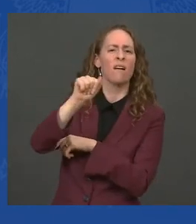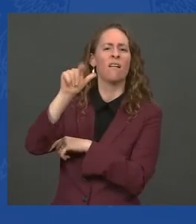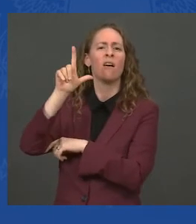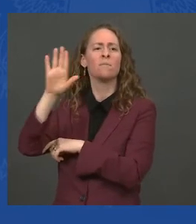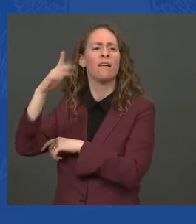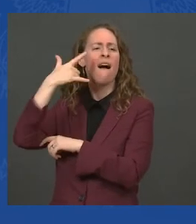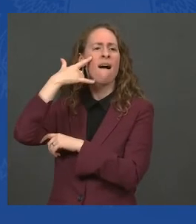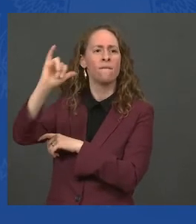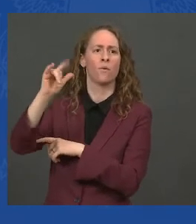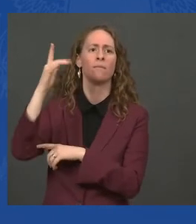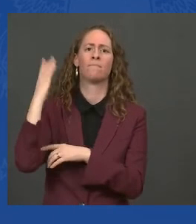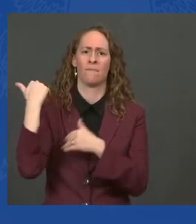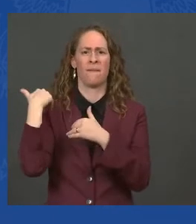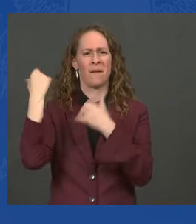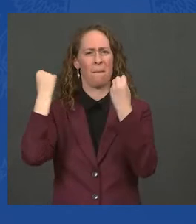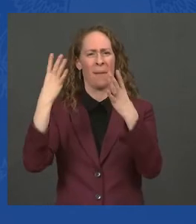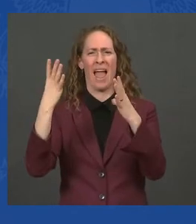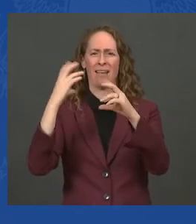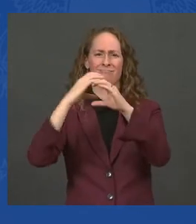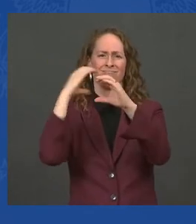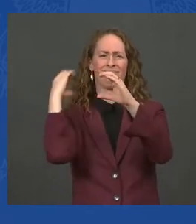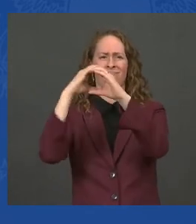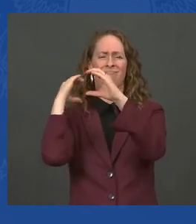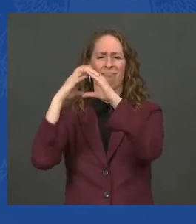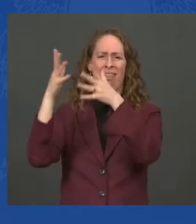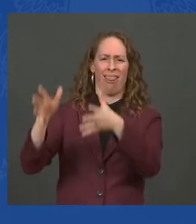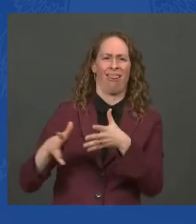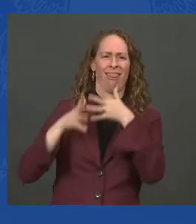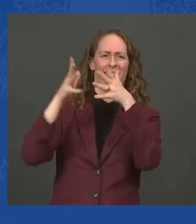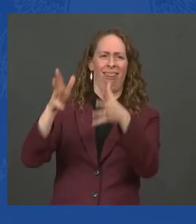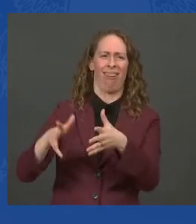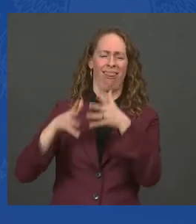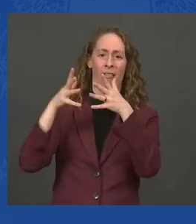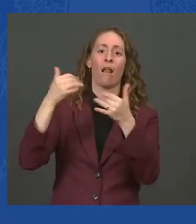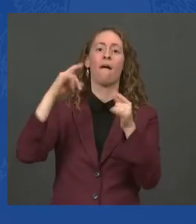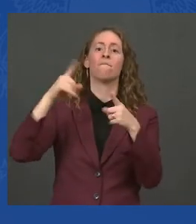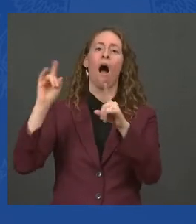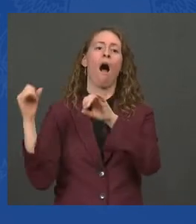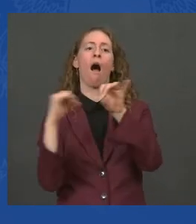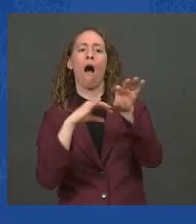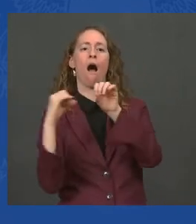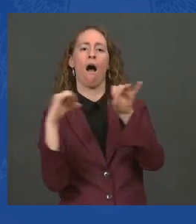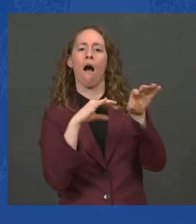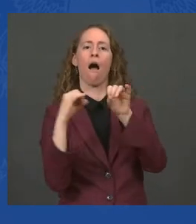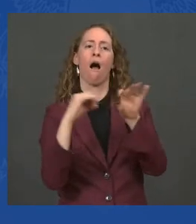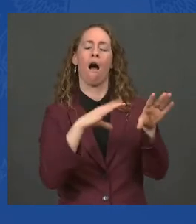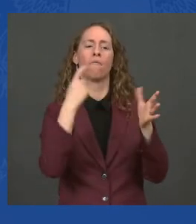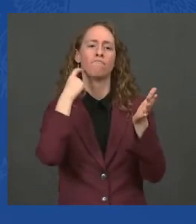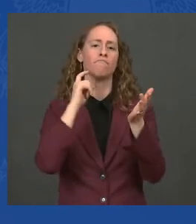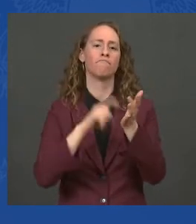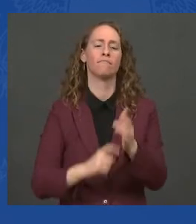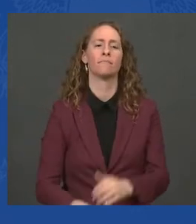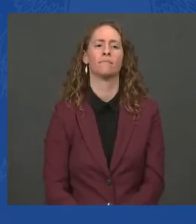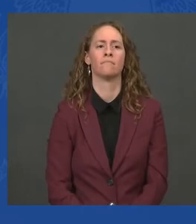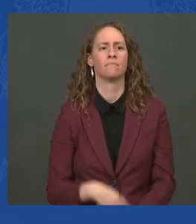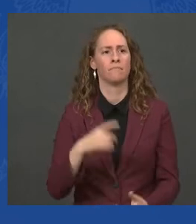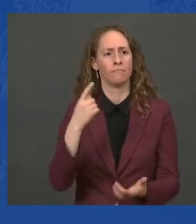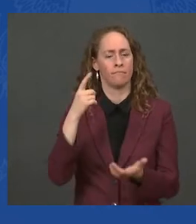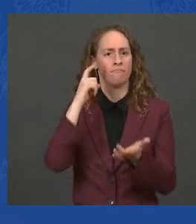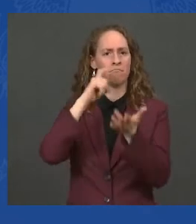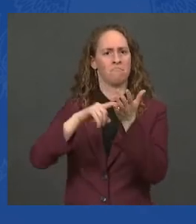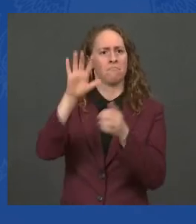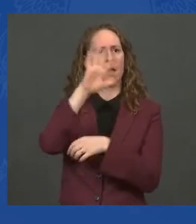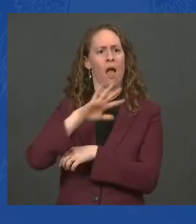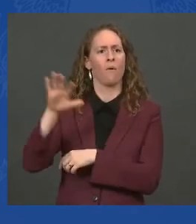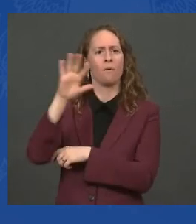before, and people have come to me and said, well, what does that mean? So they're down 40 percent. Well, it means that the products are